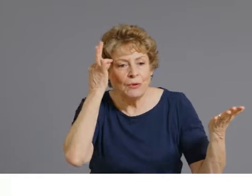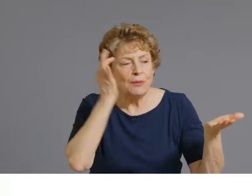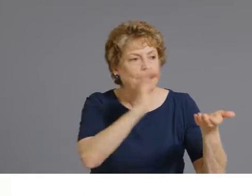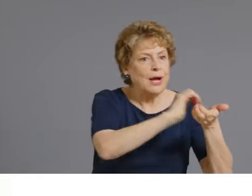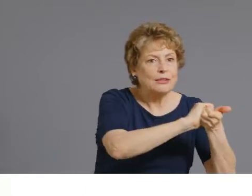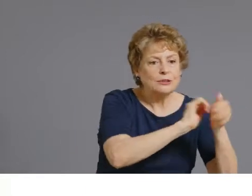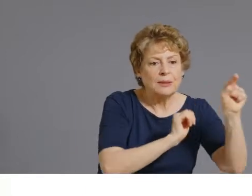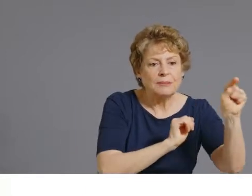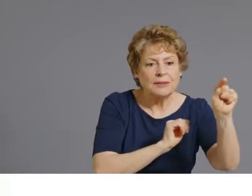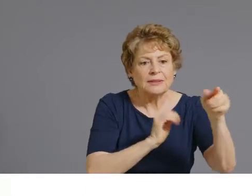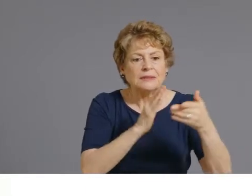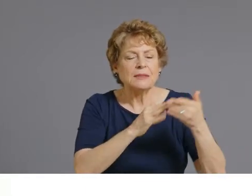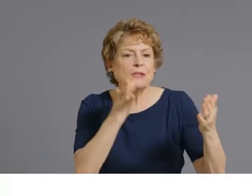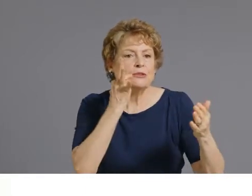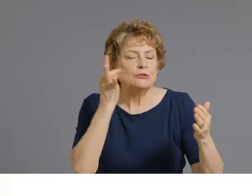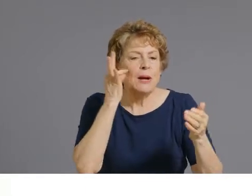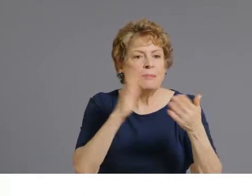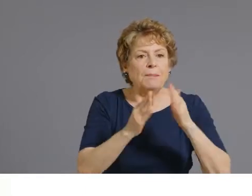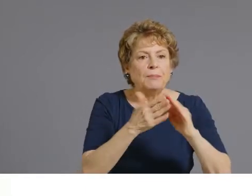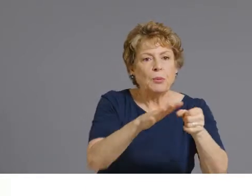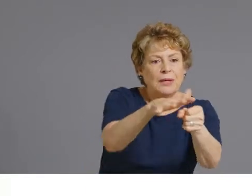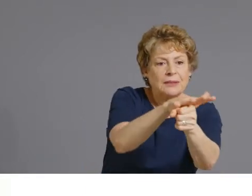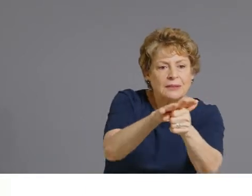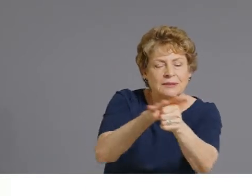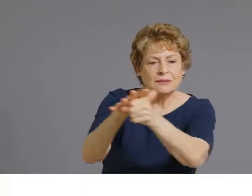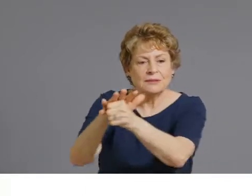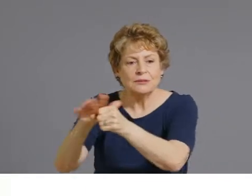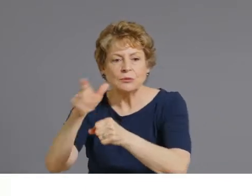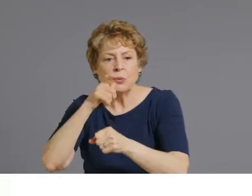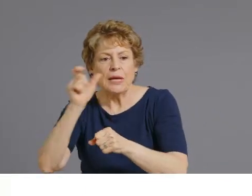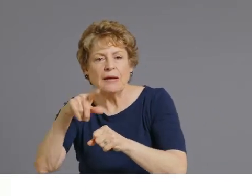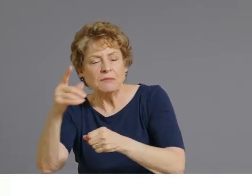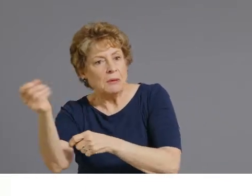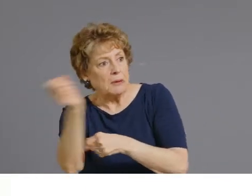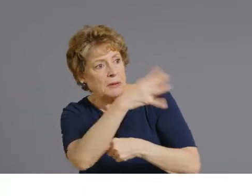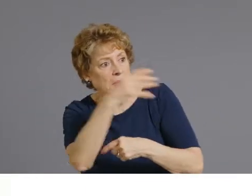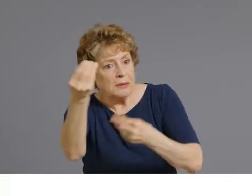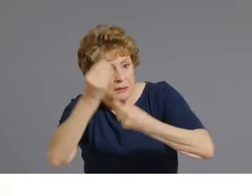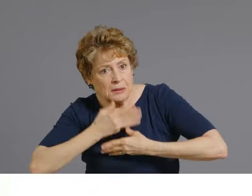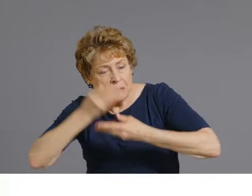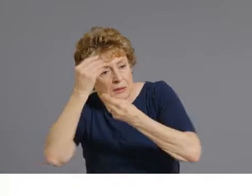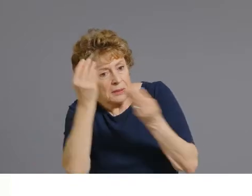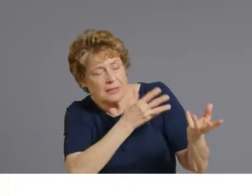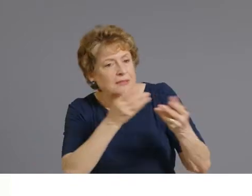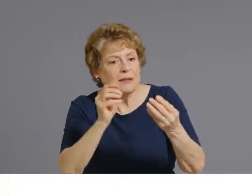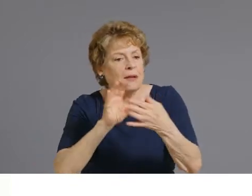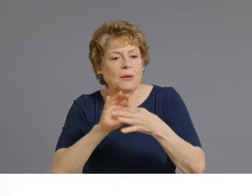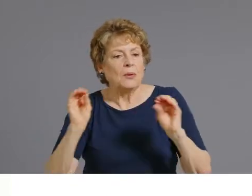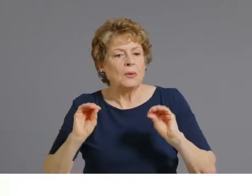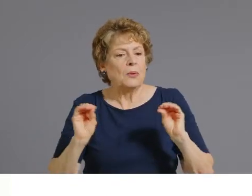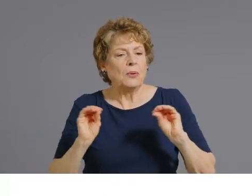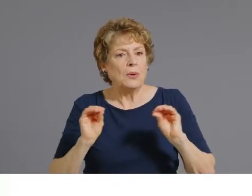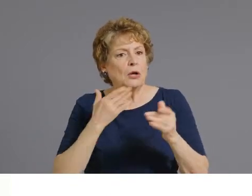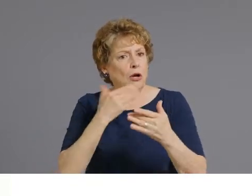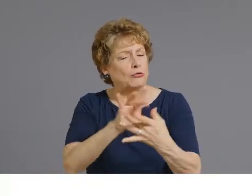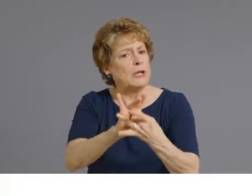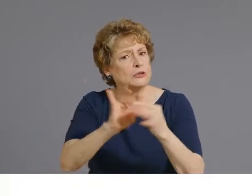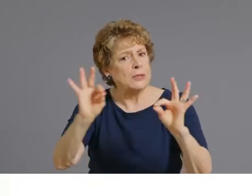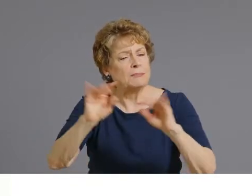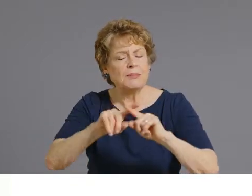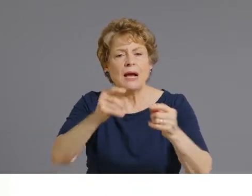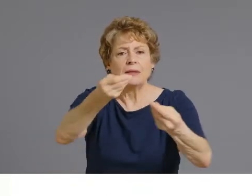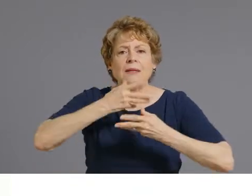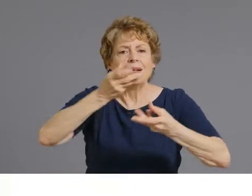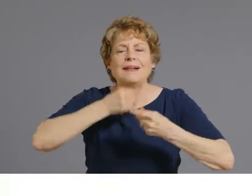entities do not need to report to the state. We do have good reporting relationships with them, but we don't get 100% of those reports. We